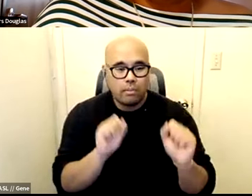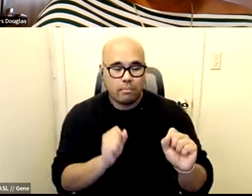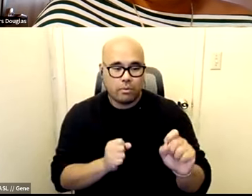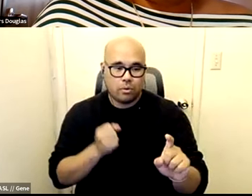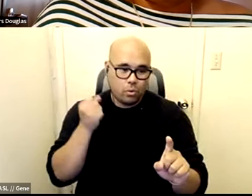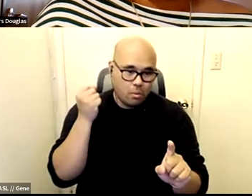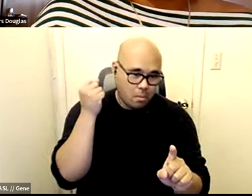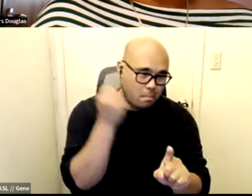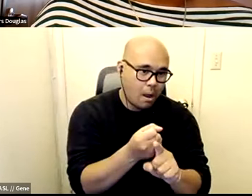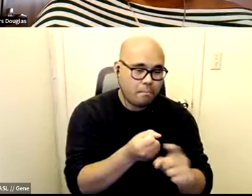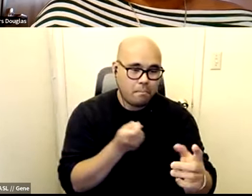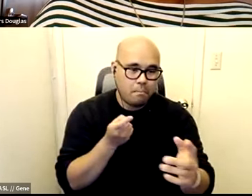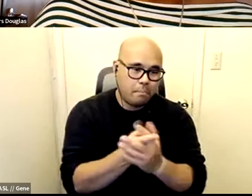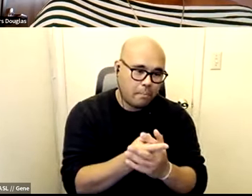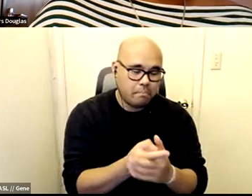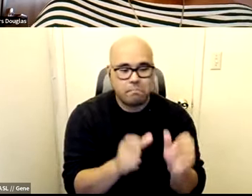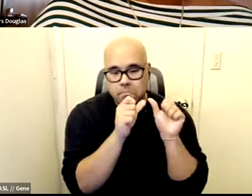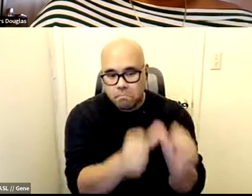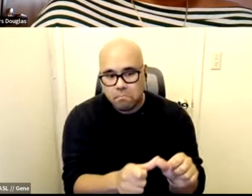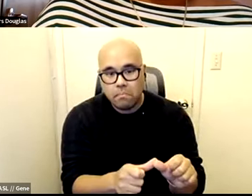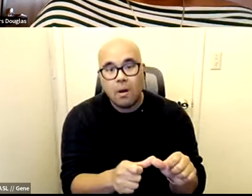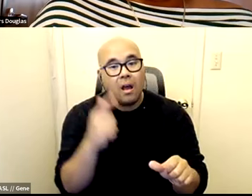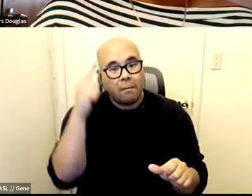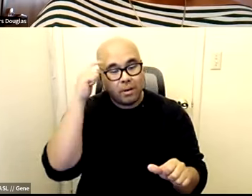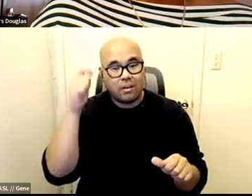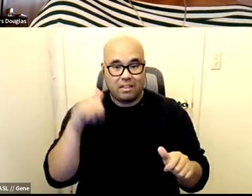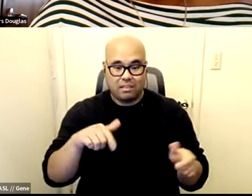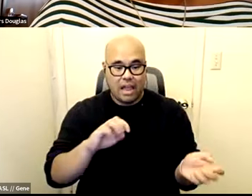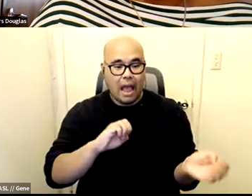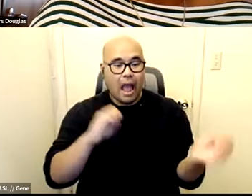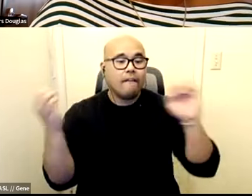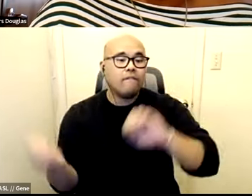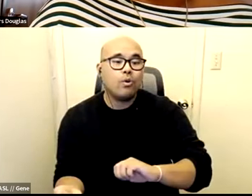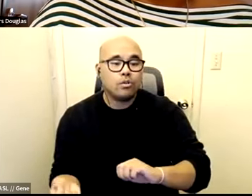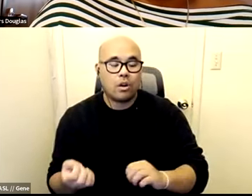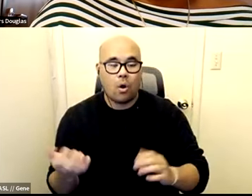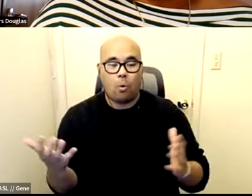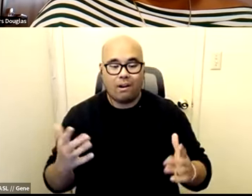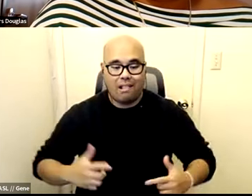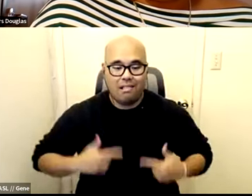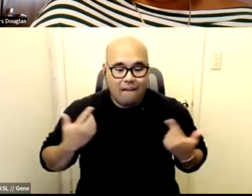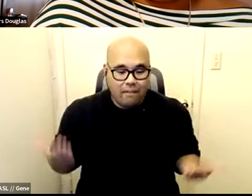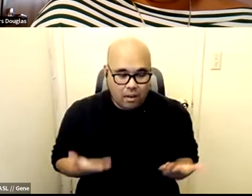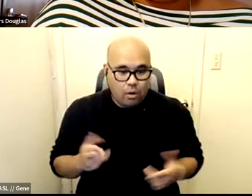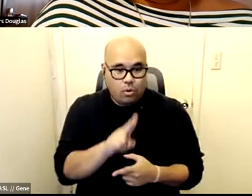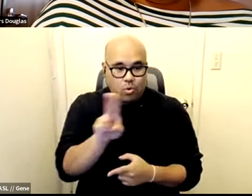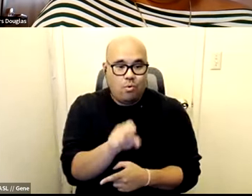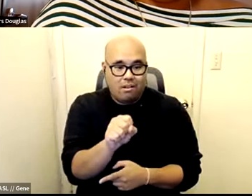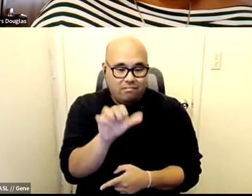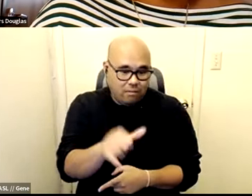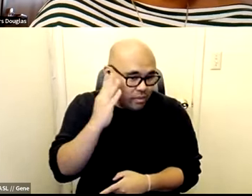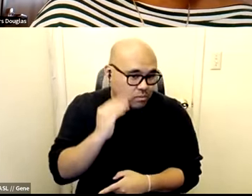on top of it because it's an evolution of what's what living in the united states is